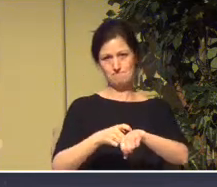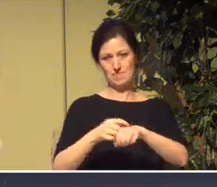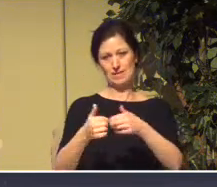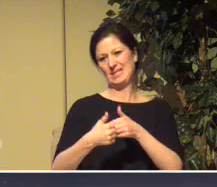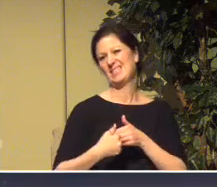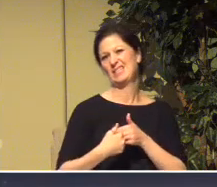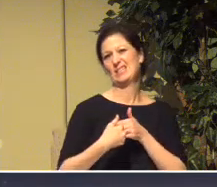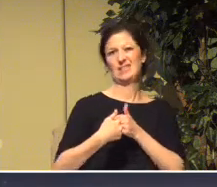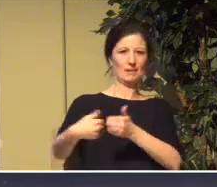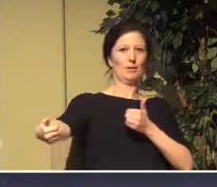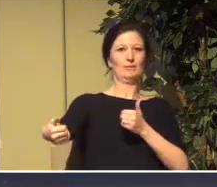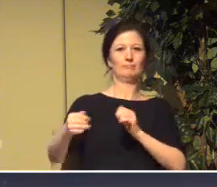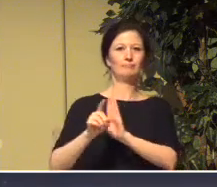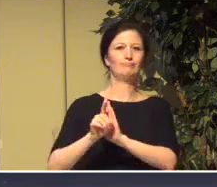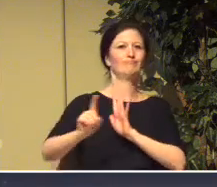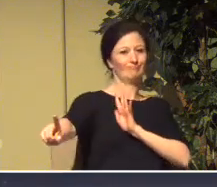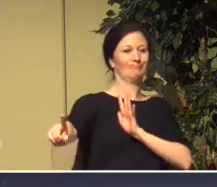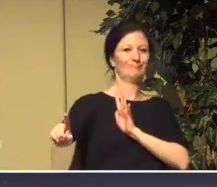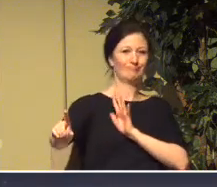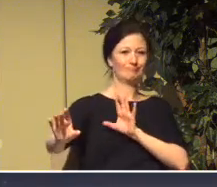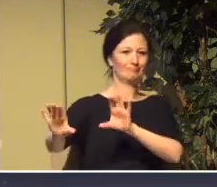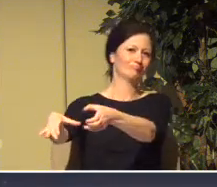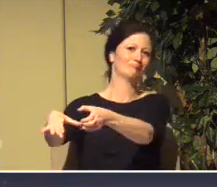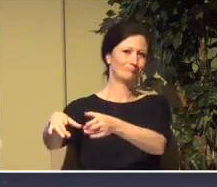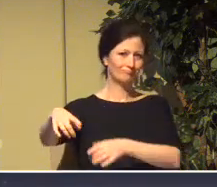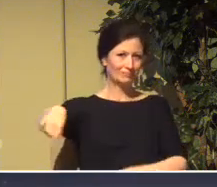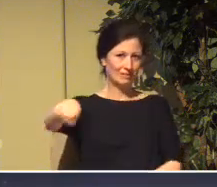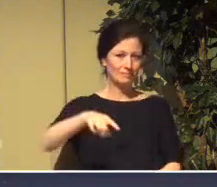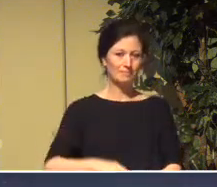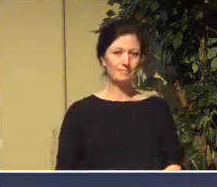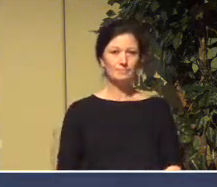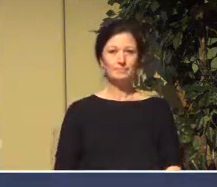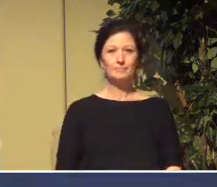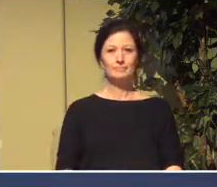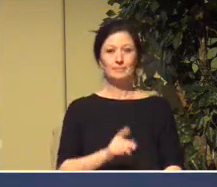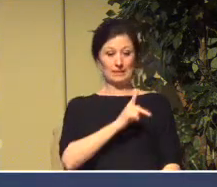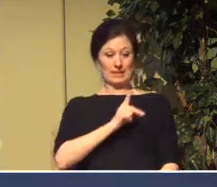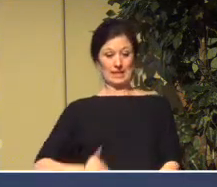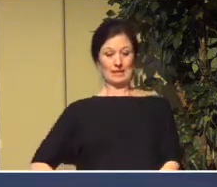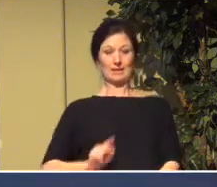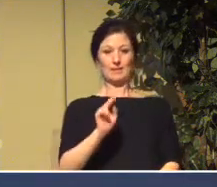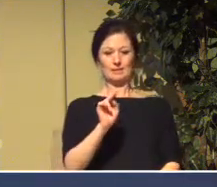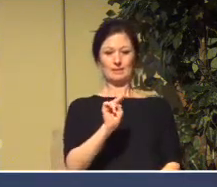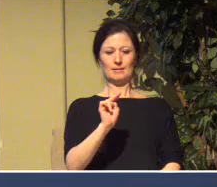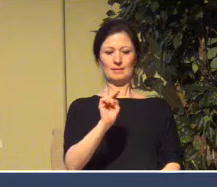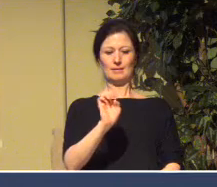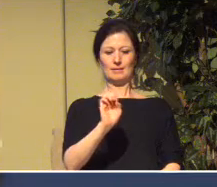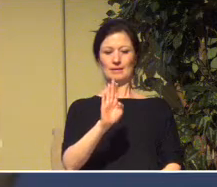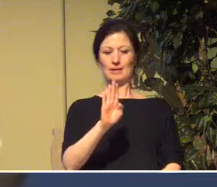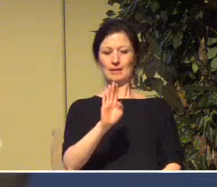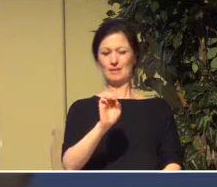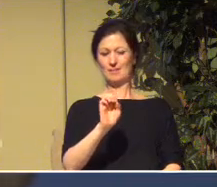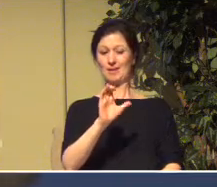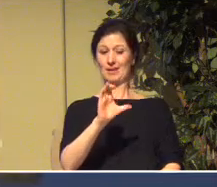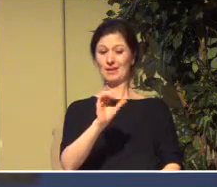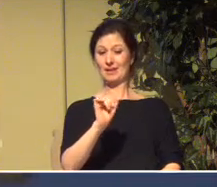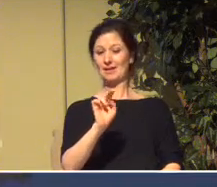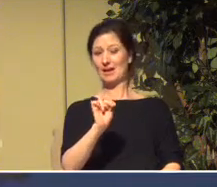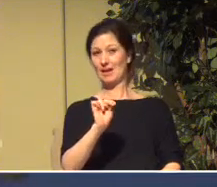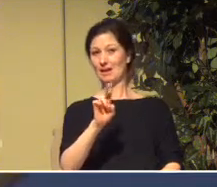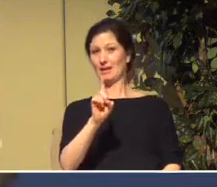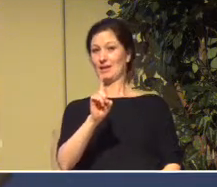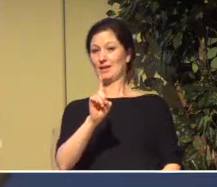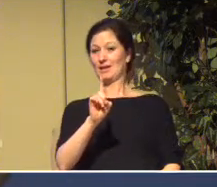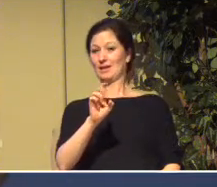taken artifacts from the temple and some of the upper class and artisans and so forth with